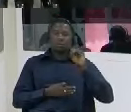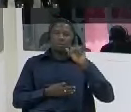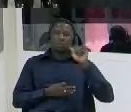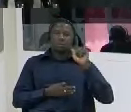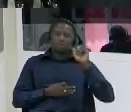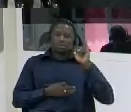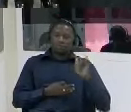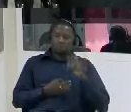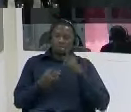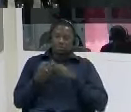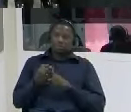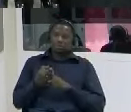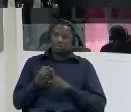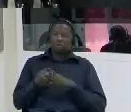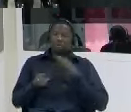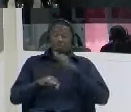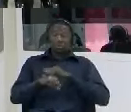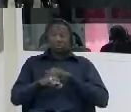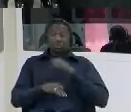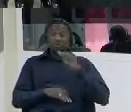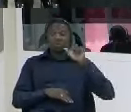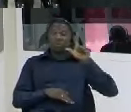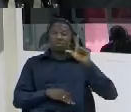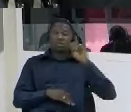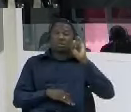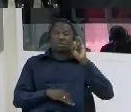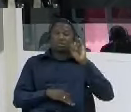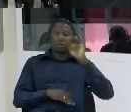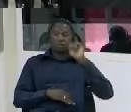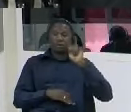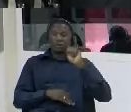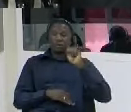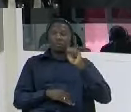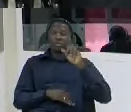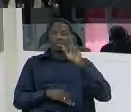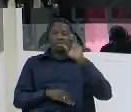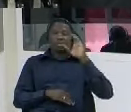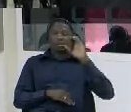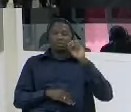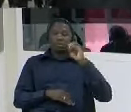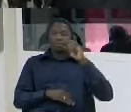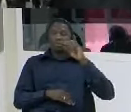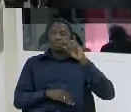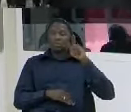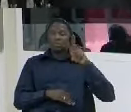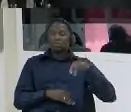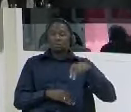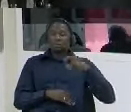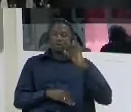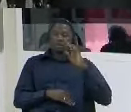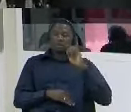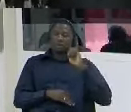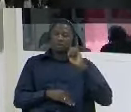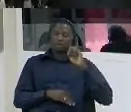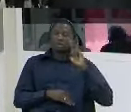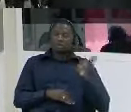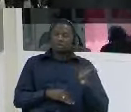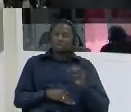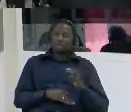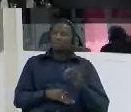the torturing of light conte the former kmc male the torturing of